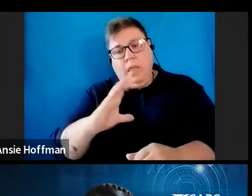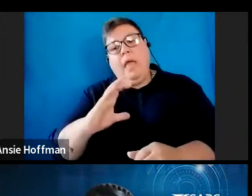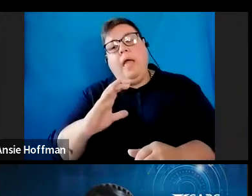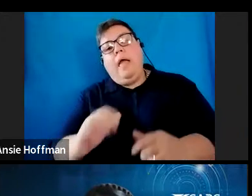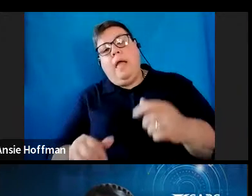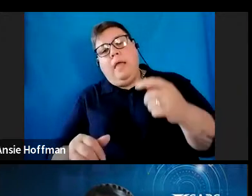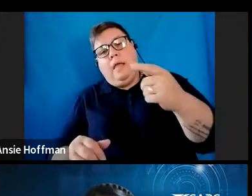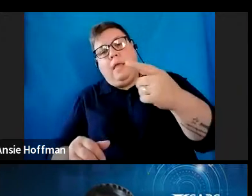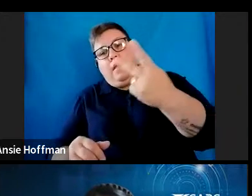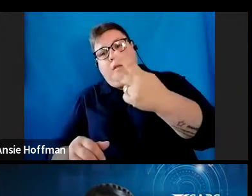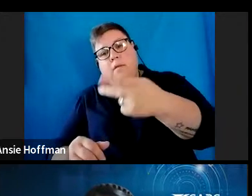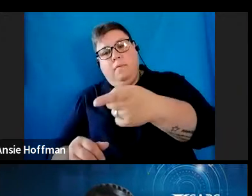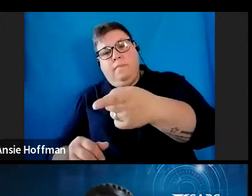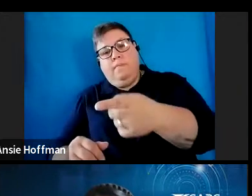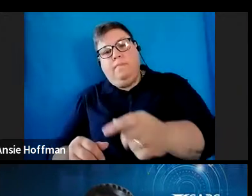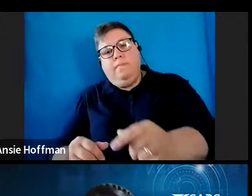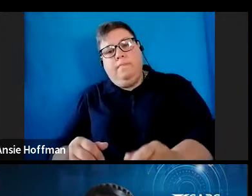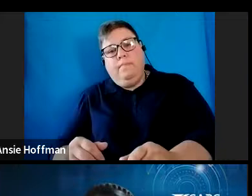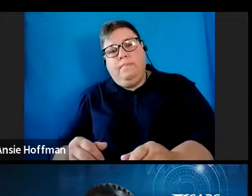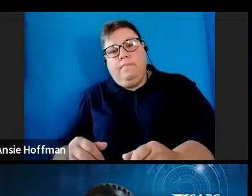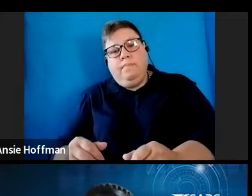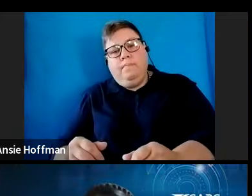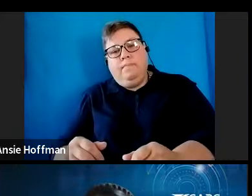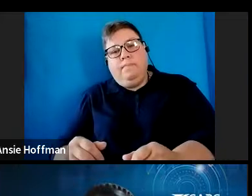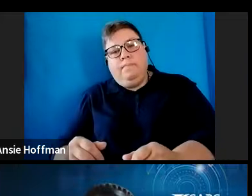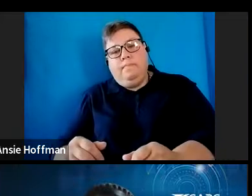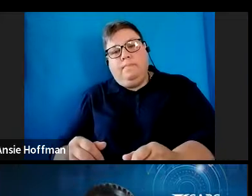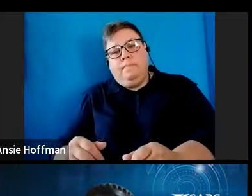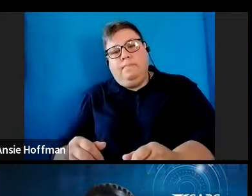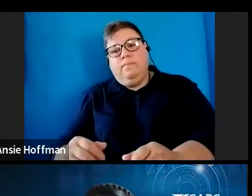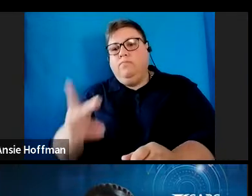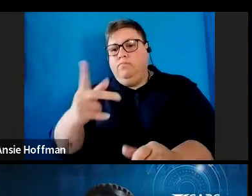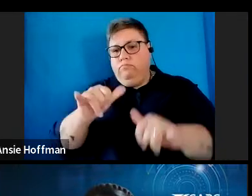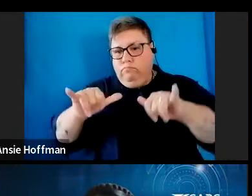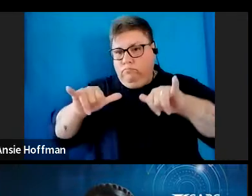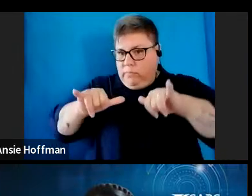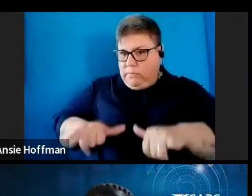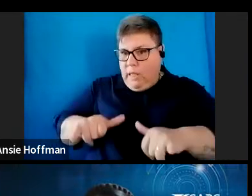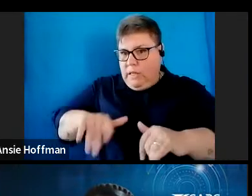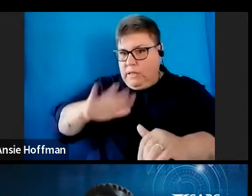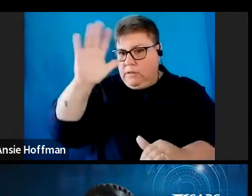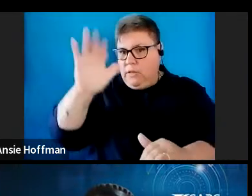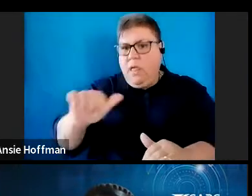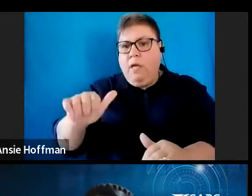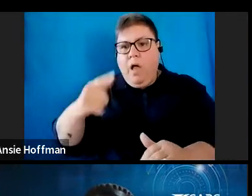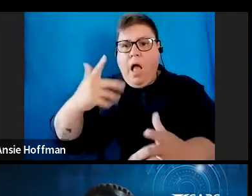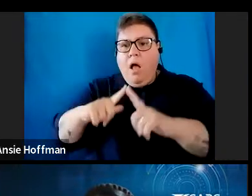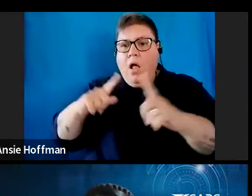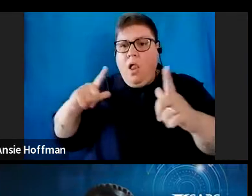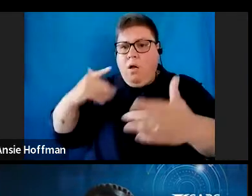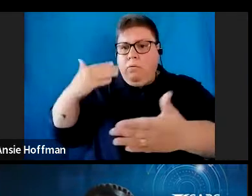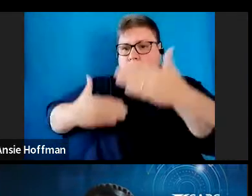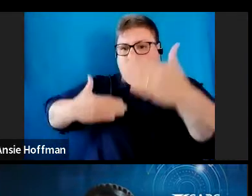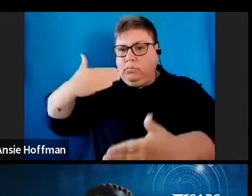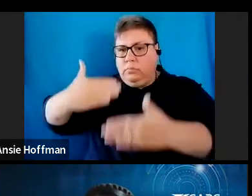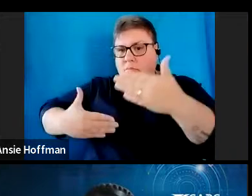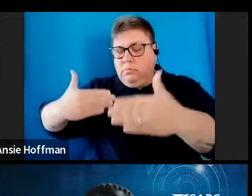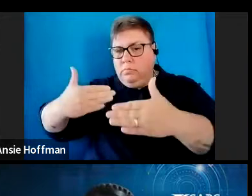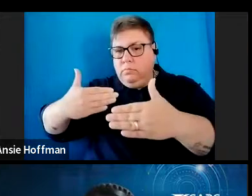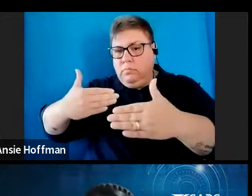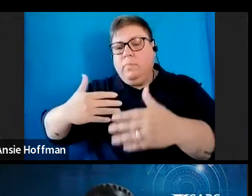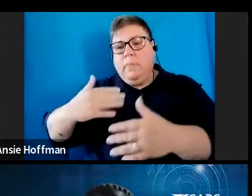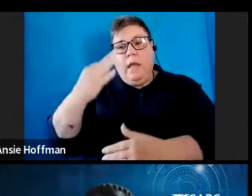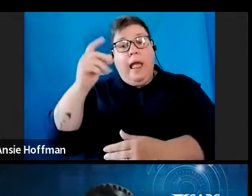residency on the tax directive application is less than three